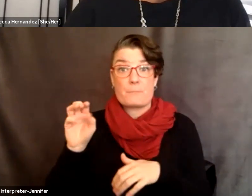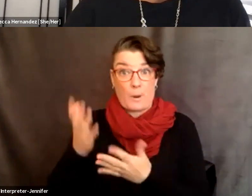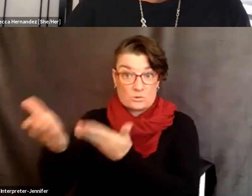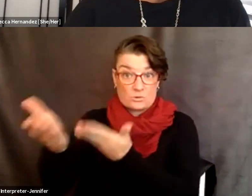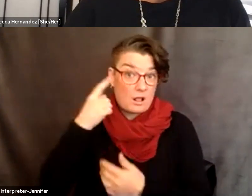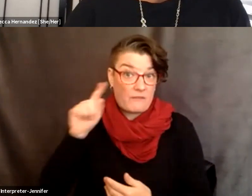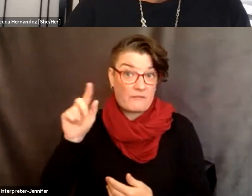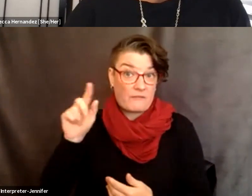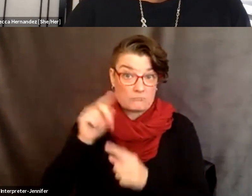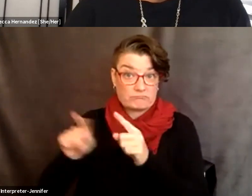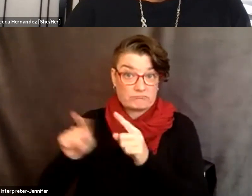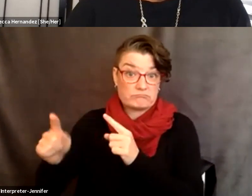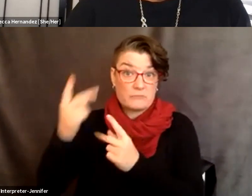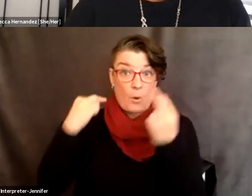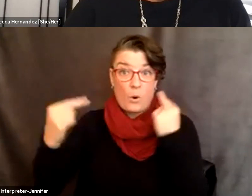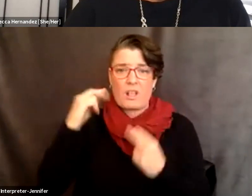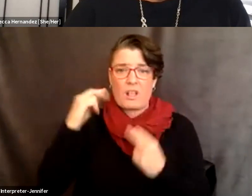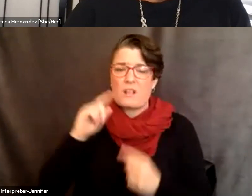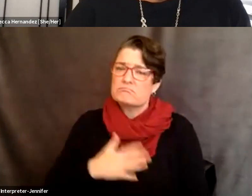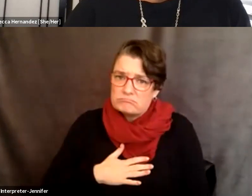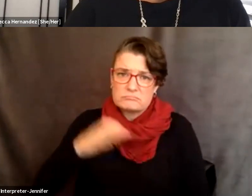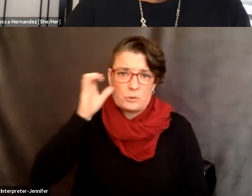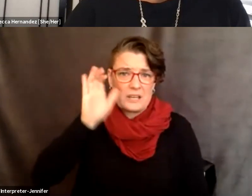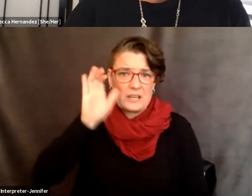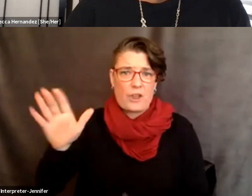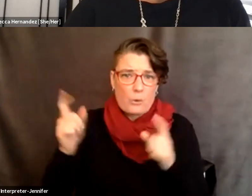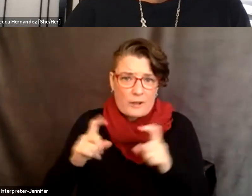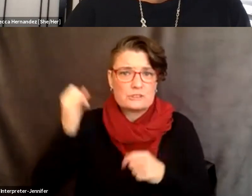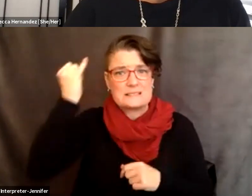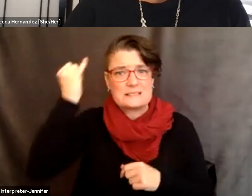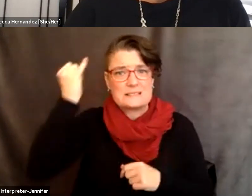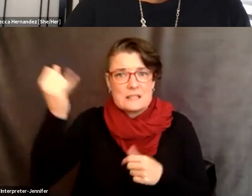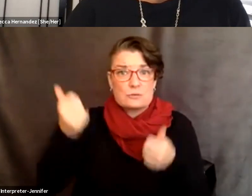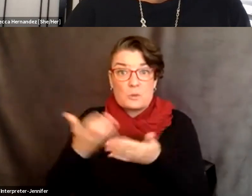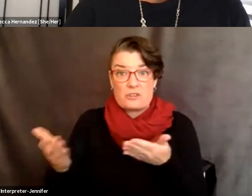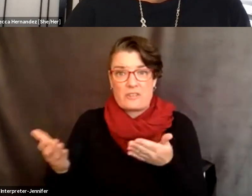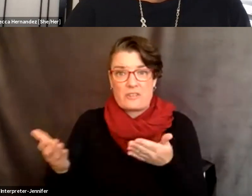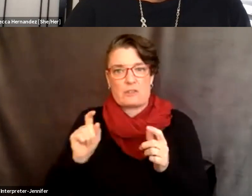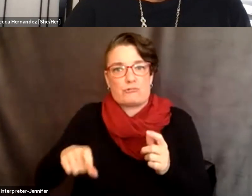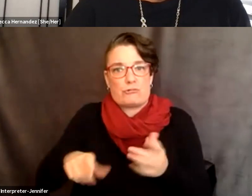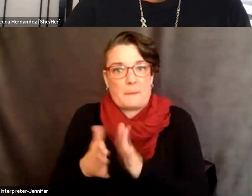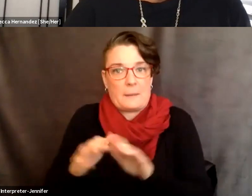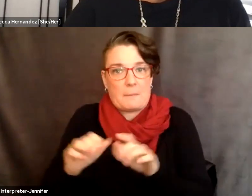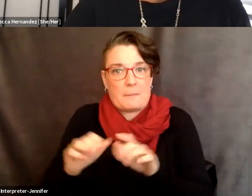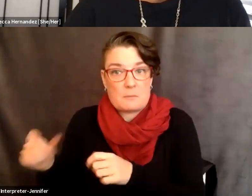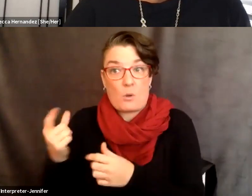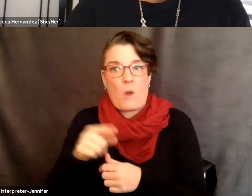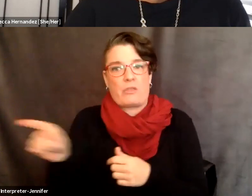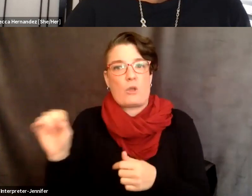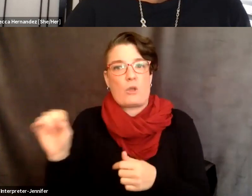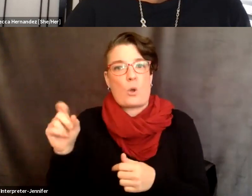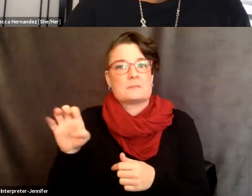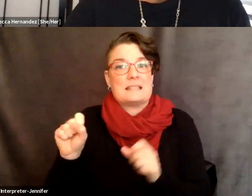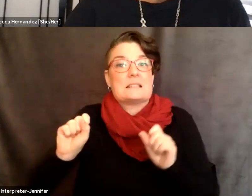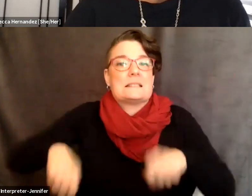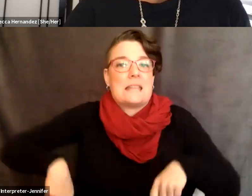hear the kinds of questions and ideas they're bringing to the table about what should be possible, what these kinds of spaces can do. And